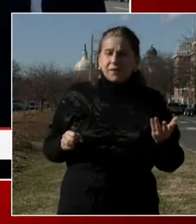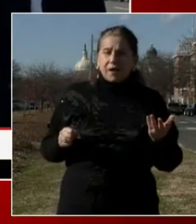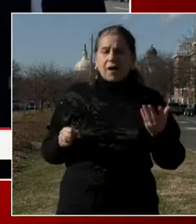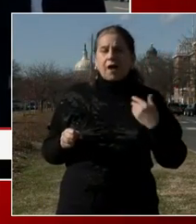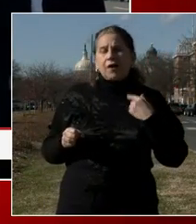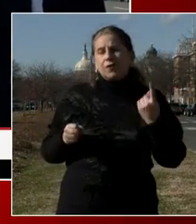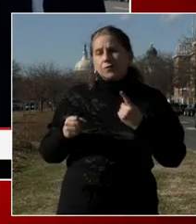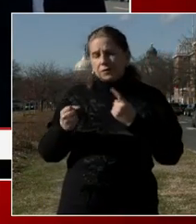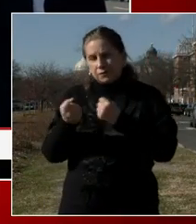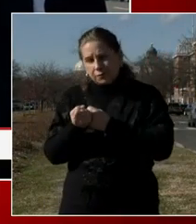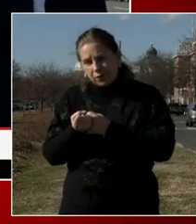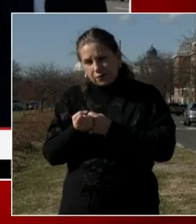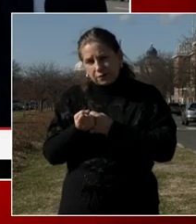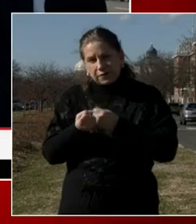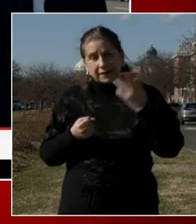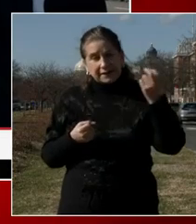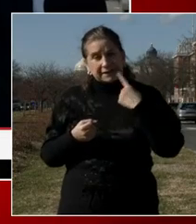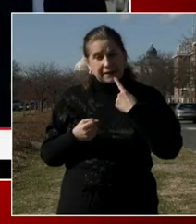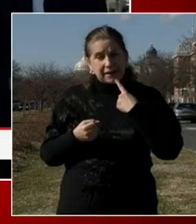know, I've always supported statehood.